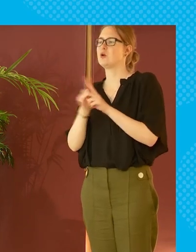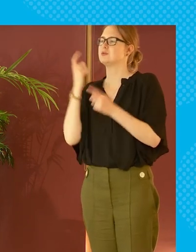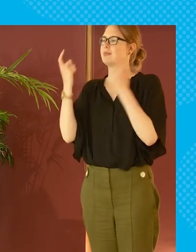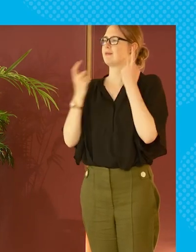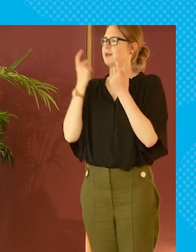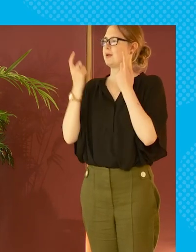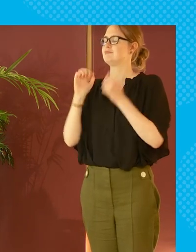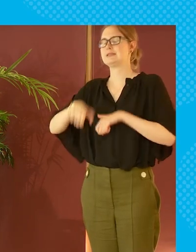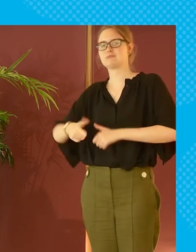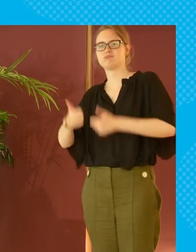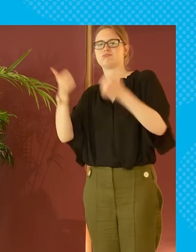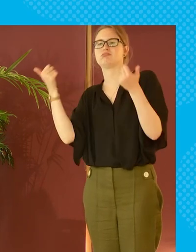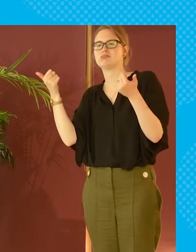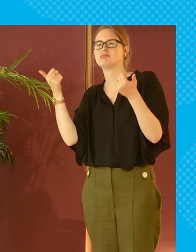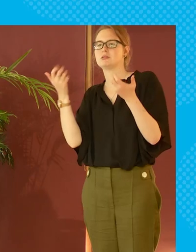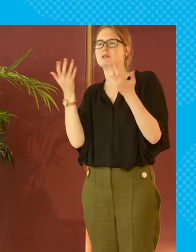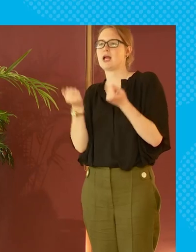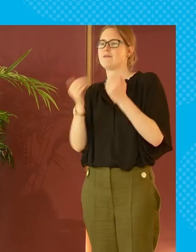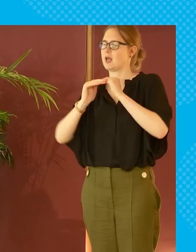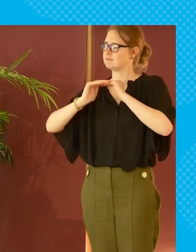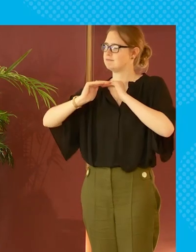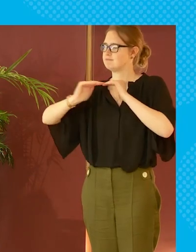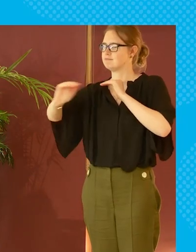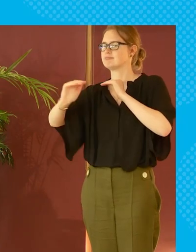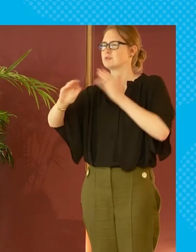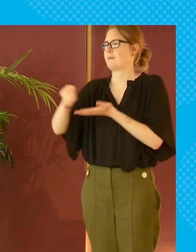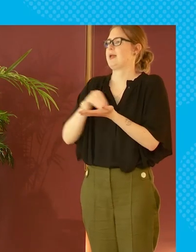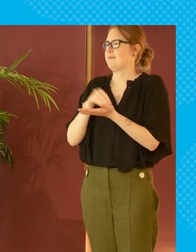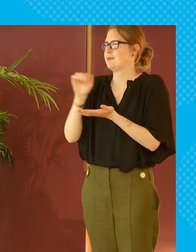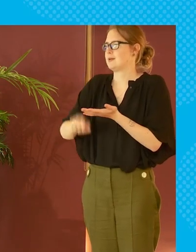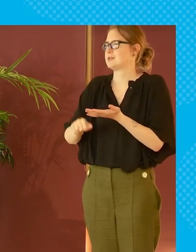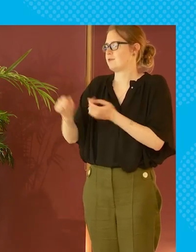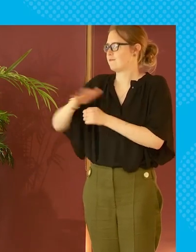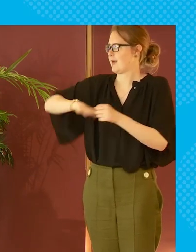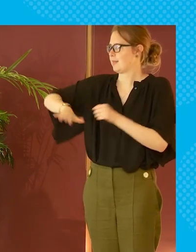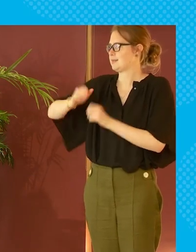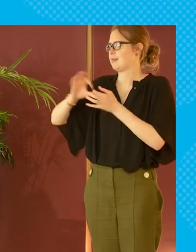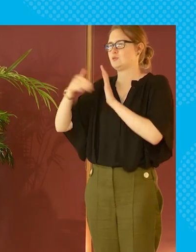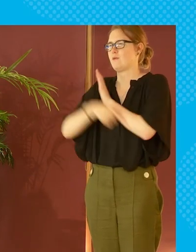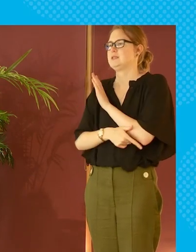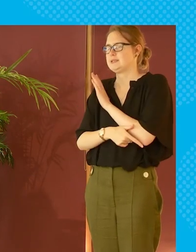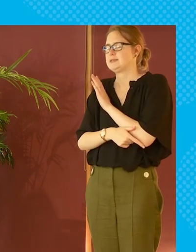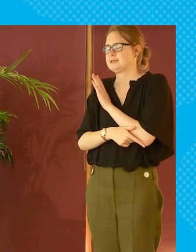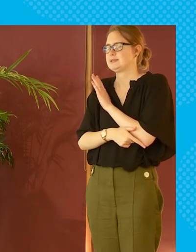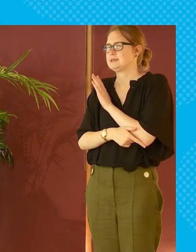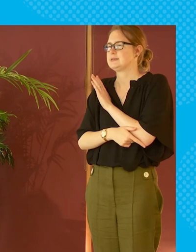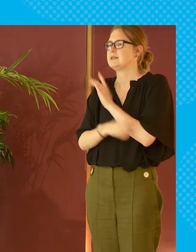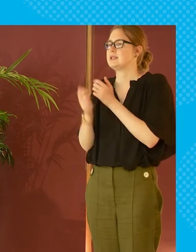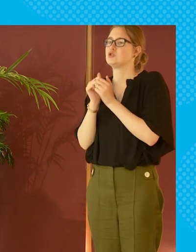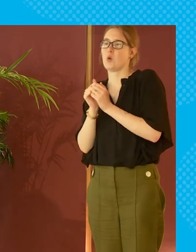but also it's that thing about yeah it's great to have that flat level of payment for families in poverty